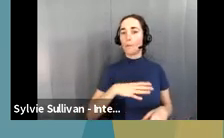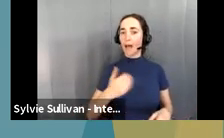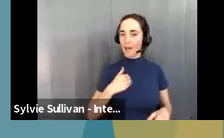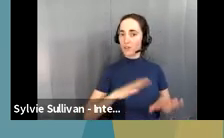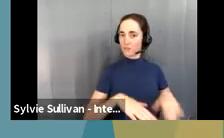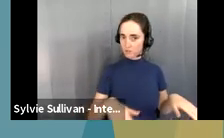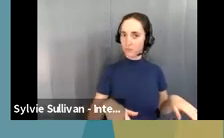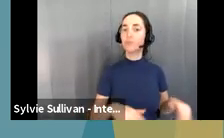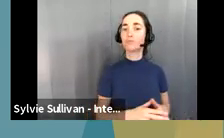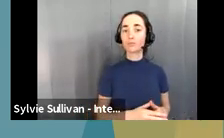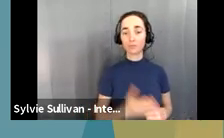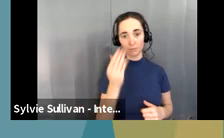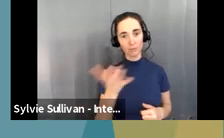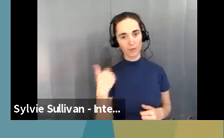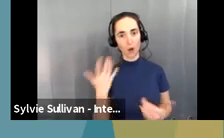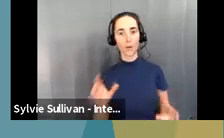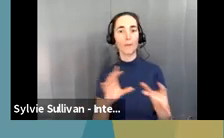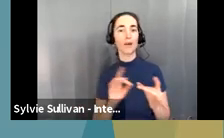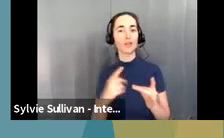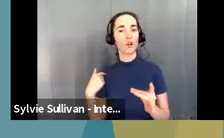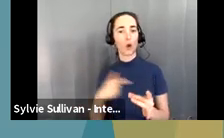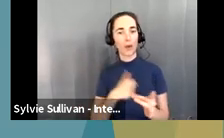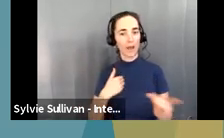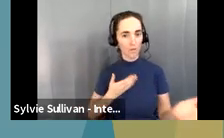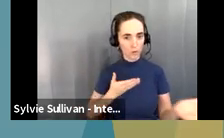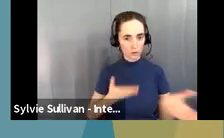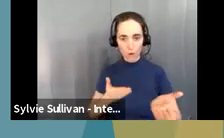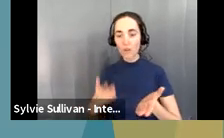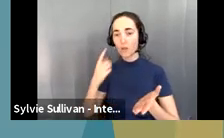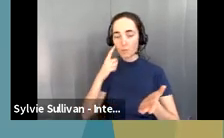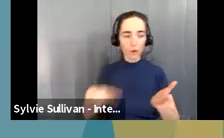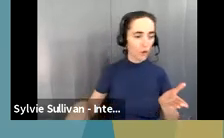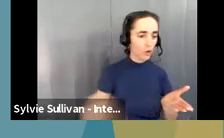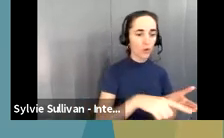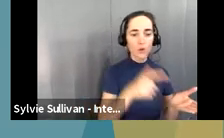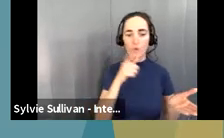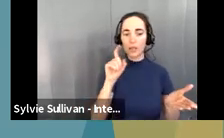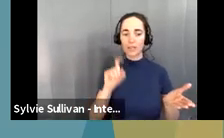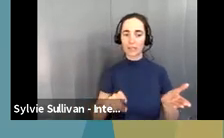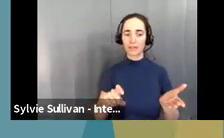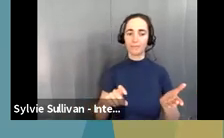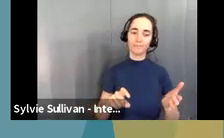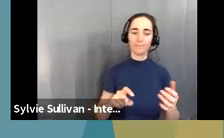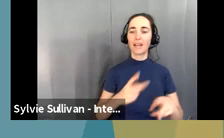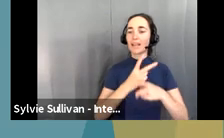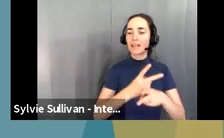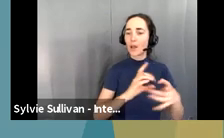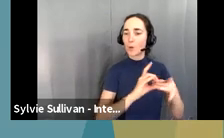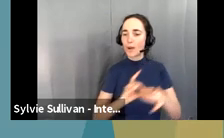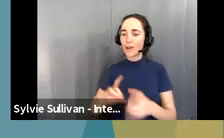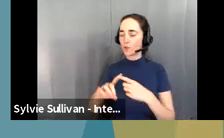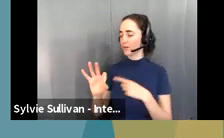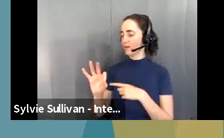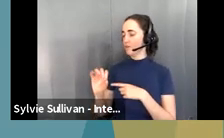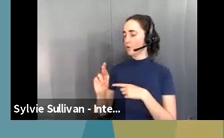we have services for individuals who need forensic, um, related care. Next slide,